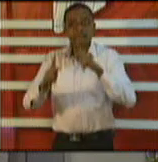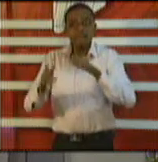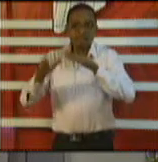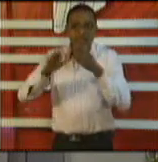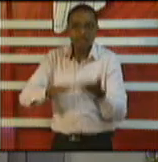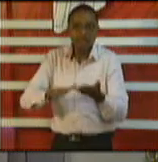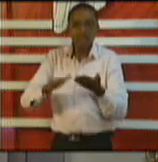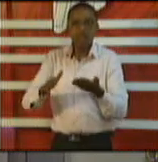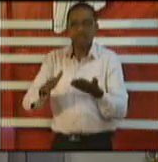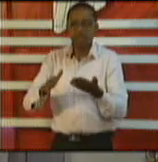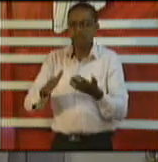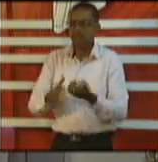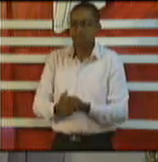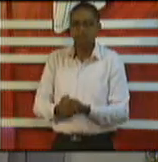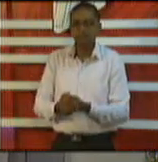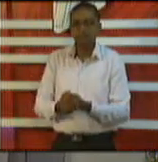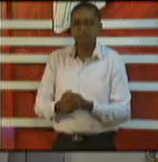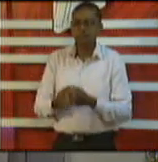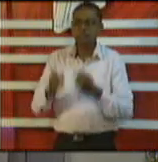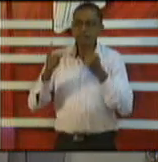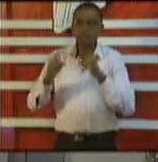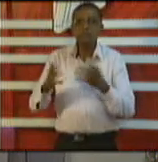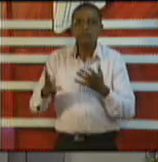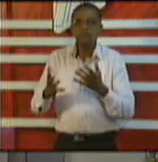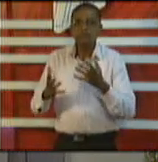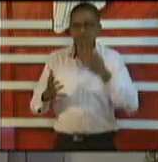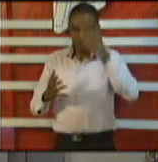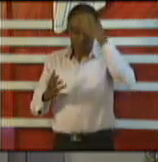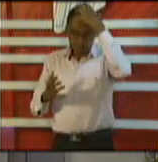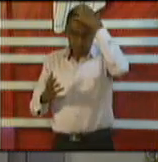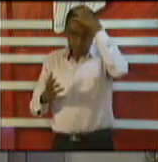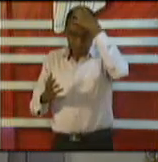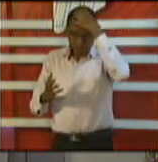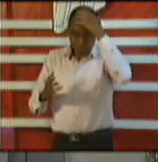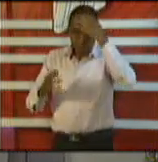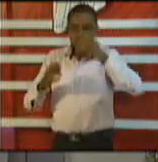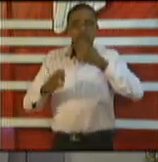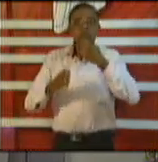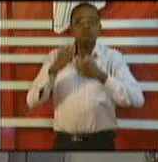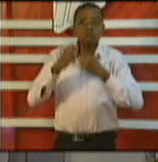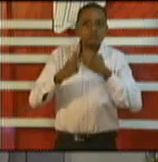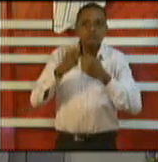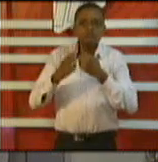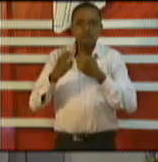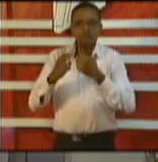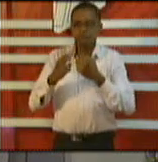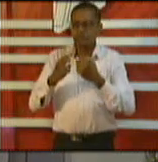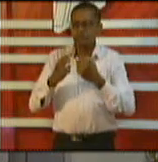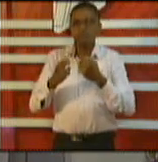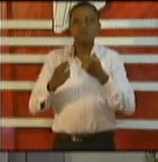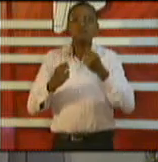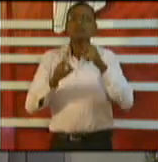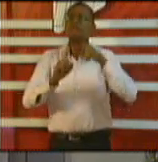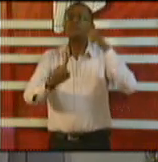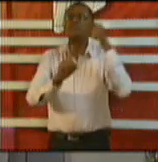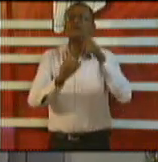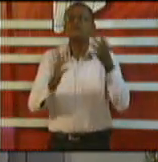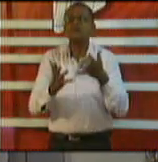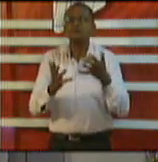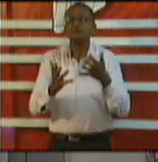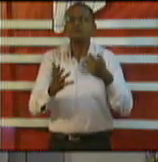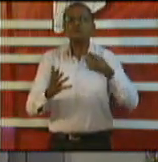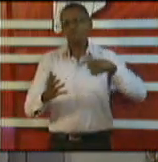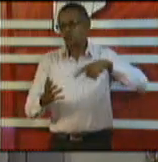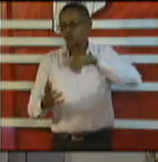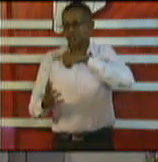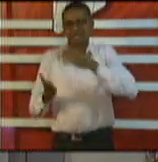those chances in Trinidad we don't have a culture of doing these things we don't have the resuscitation capacities if something should go